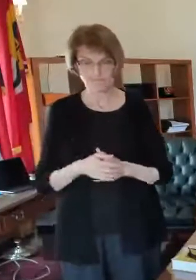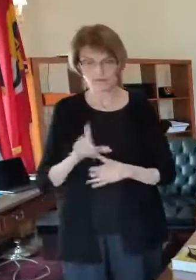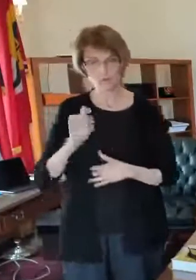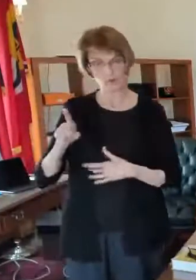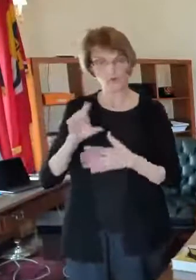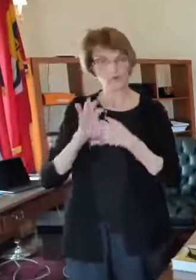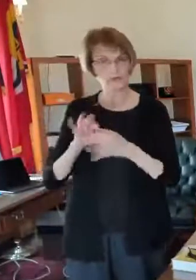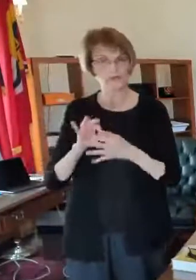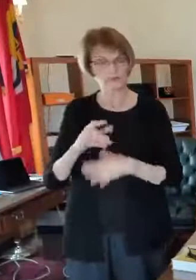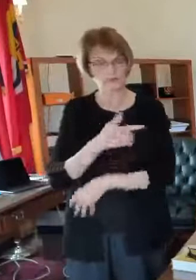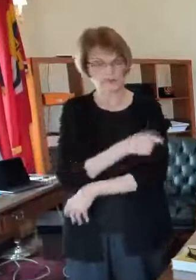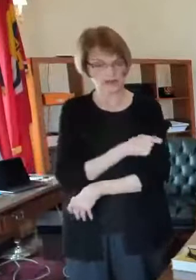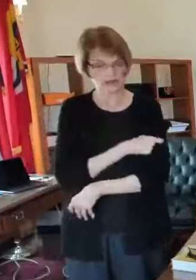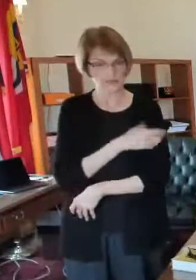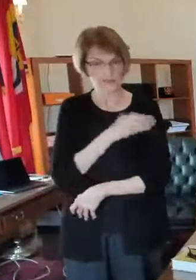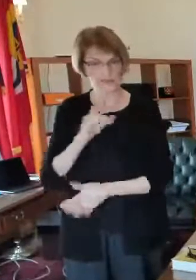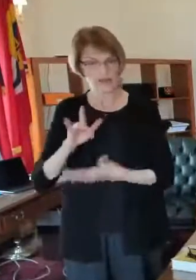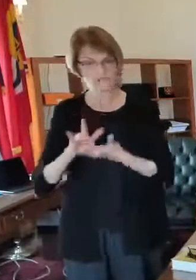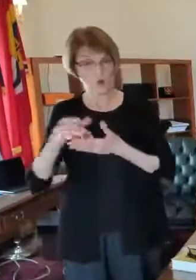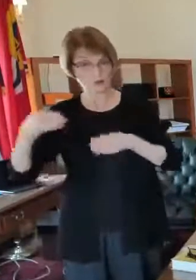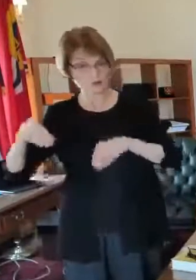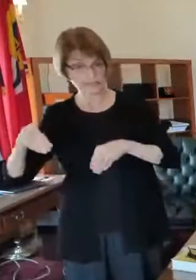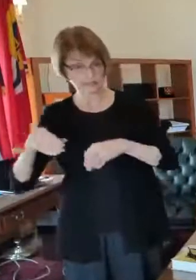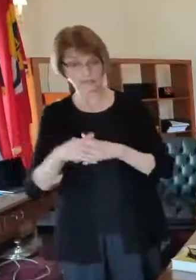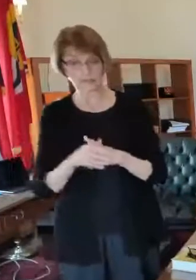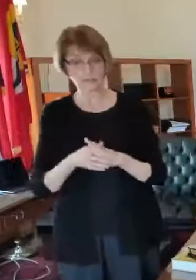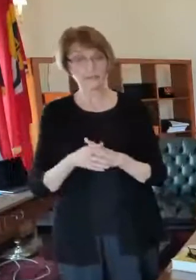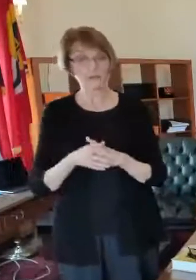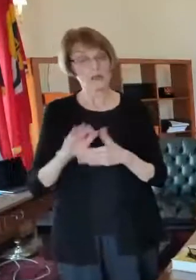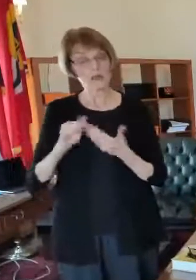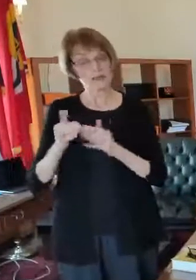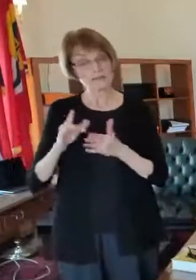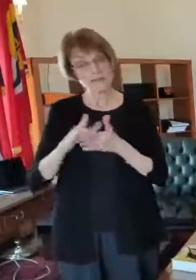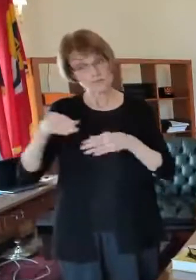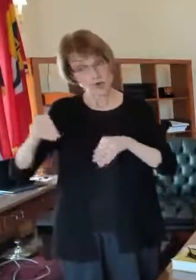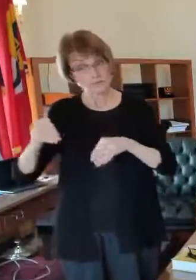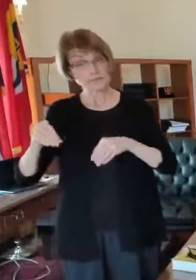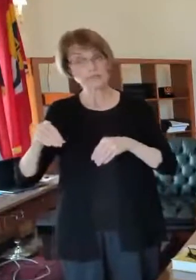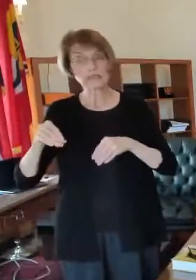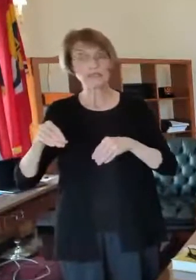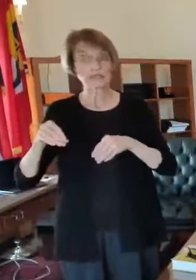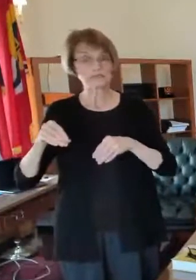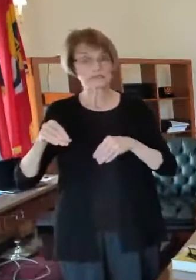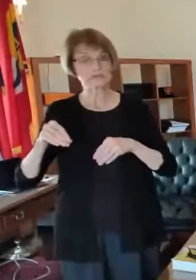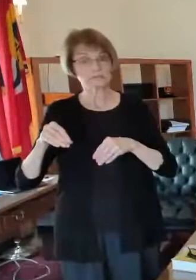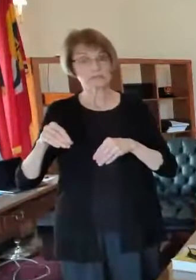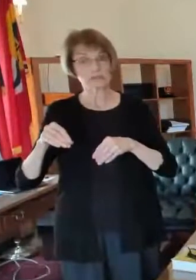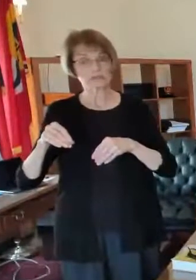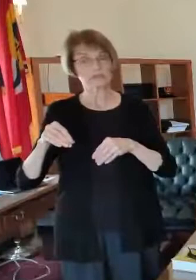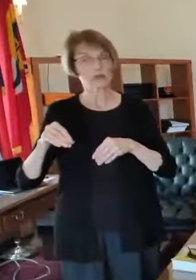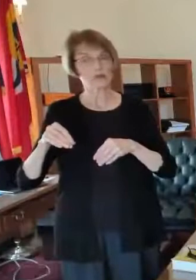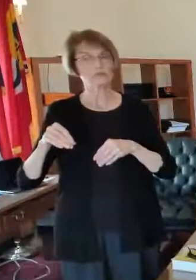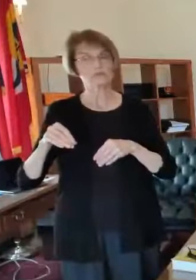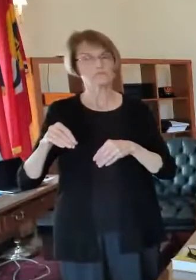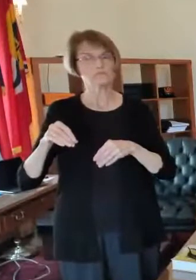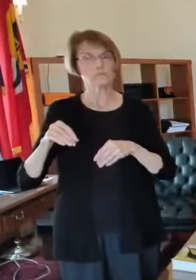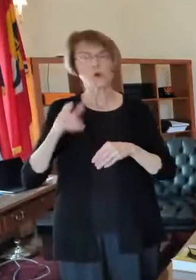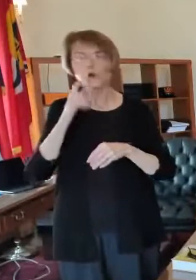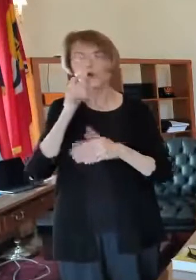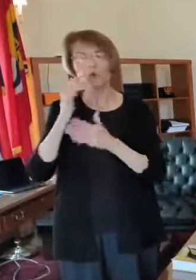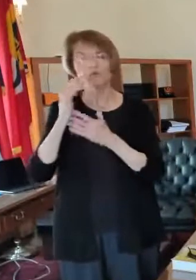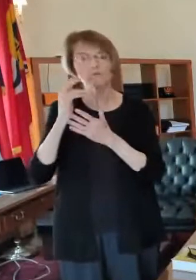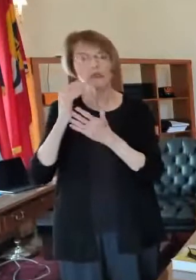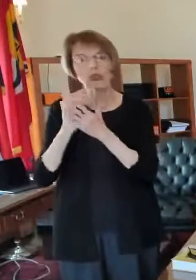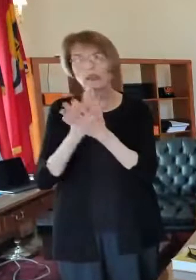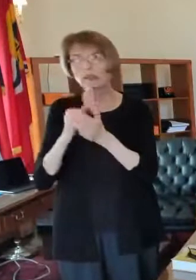vaccines and the pharmacies are the pharmacies in the city uh pulling people from the city's sign-up list or the state sign-up list